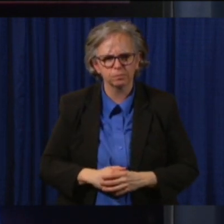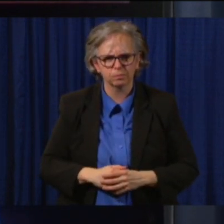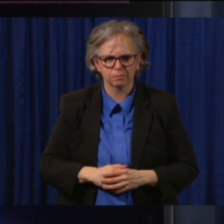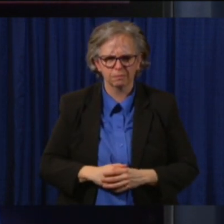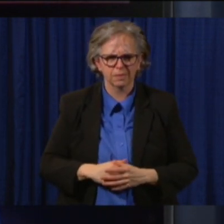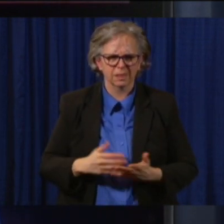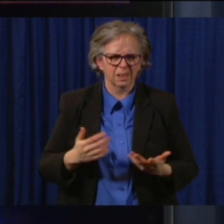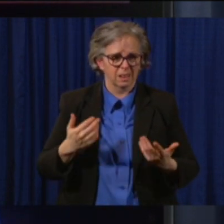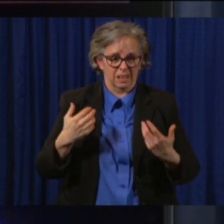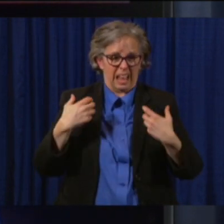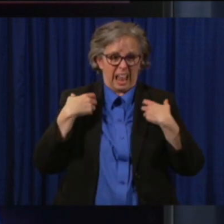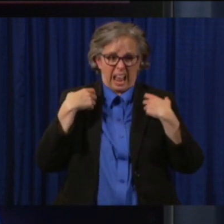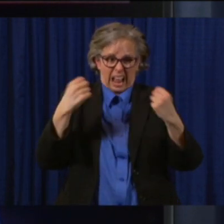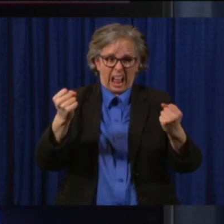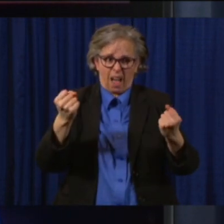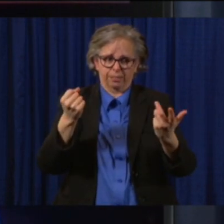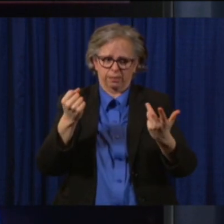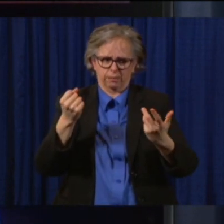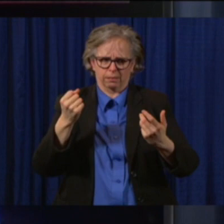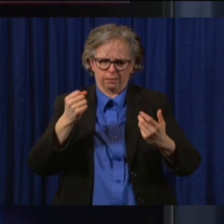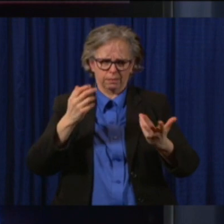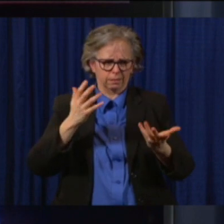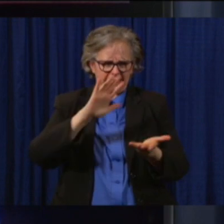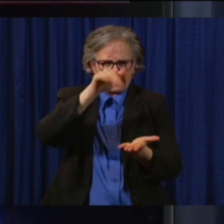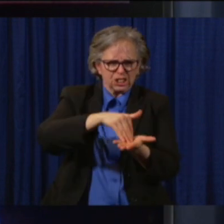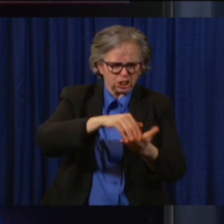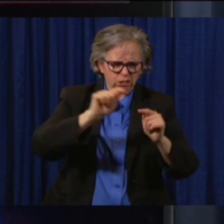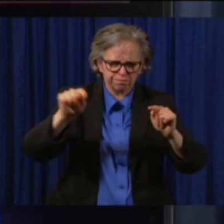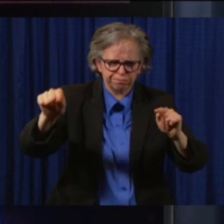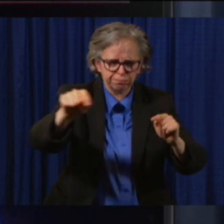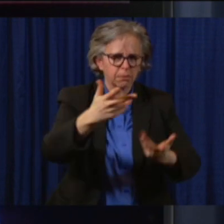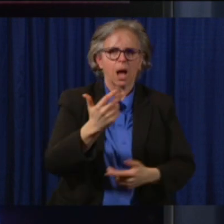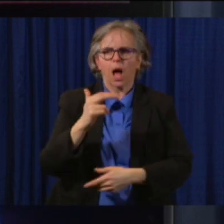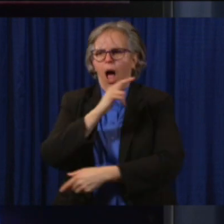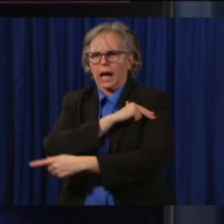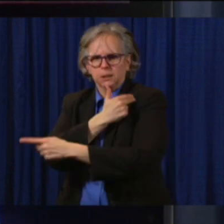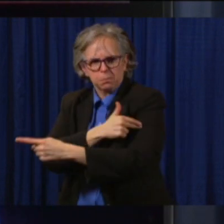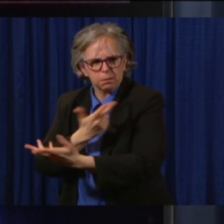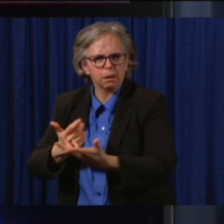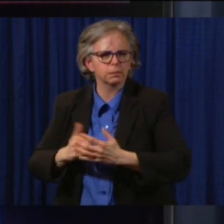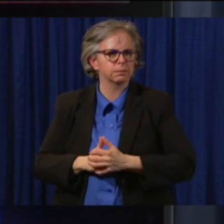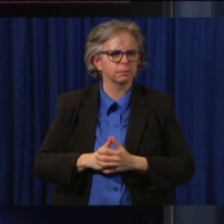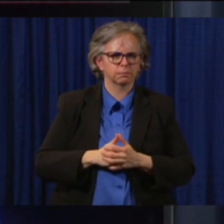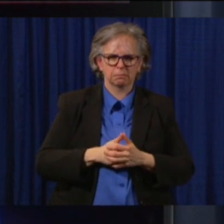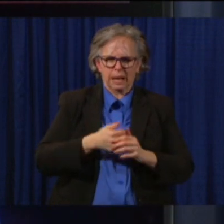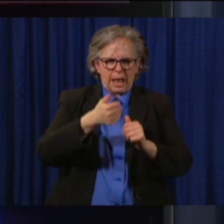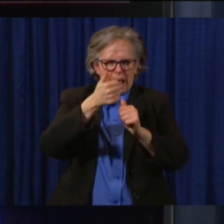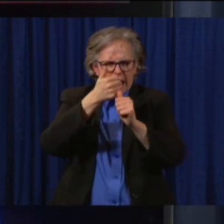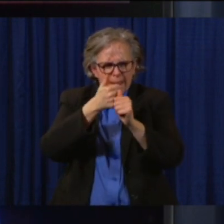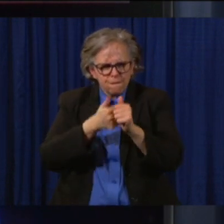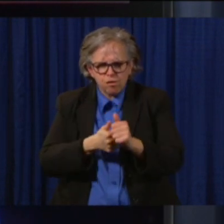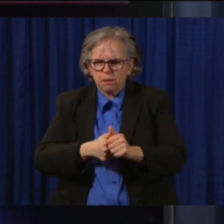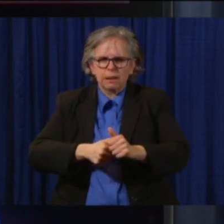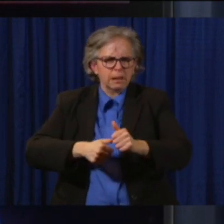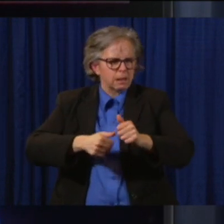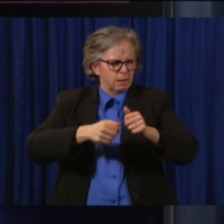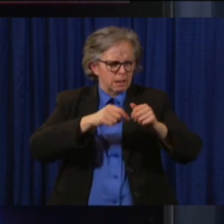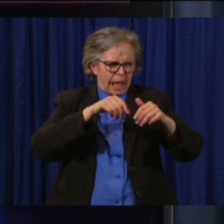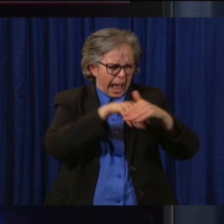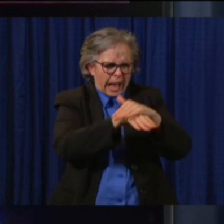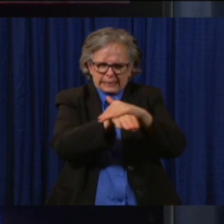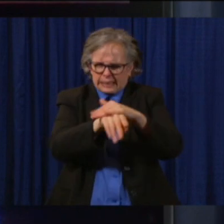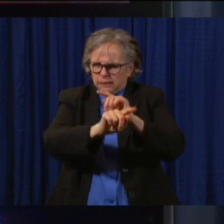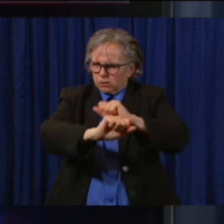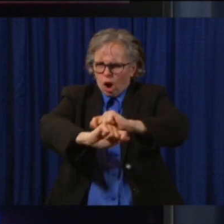through our hospitals, through every avenue that we are